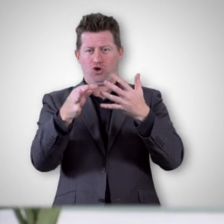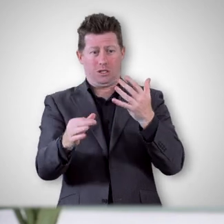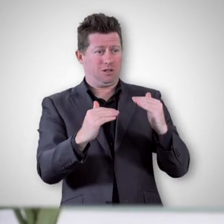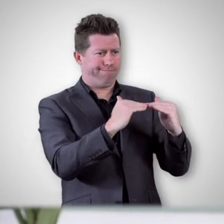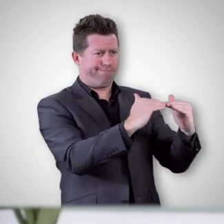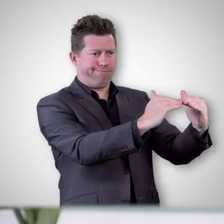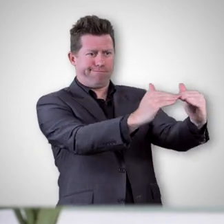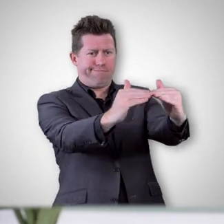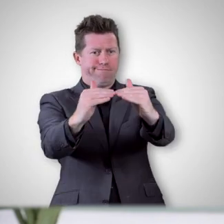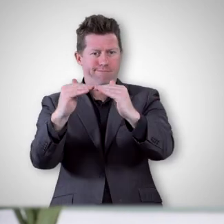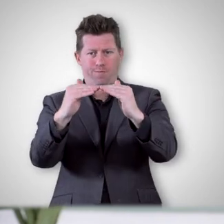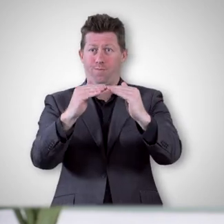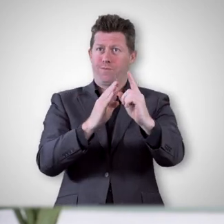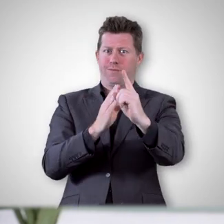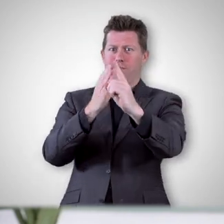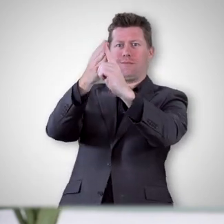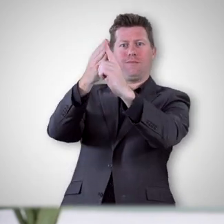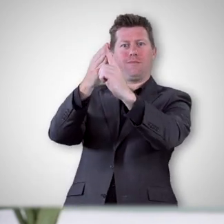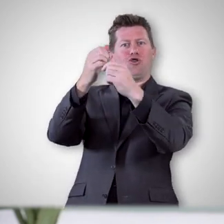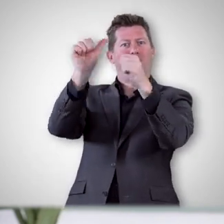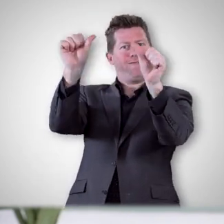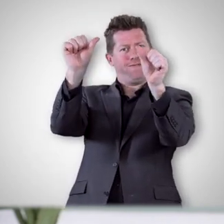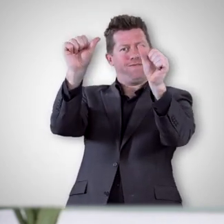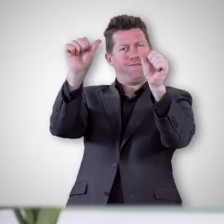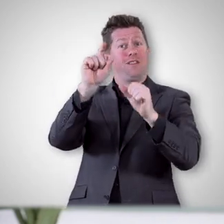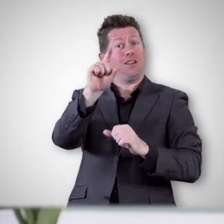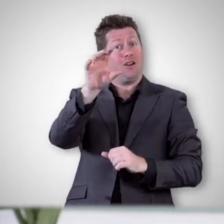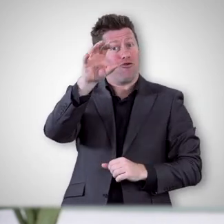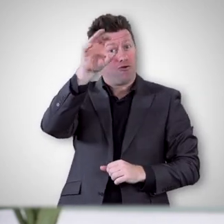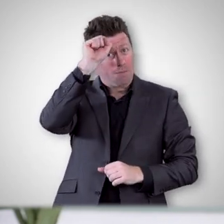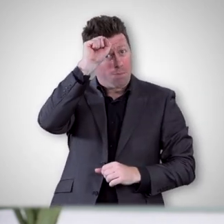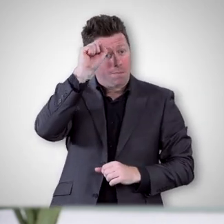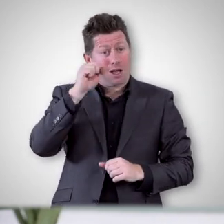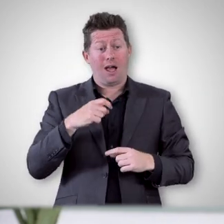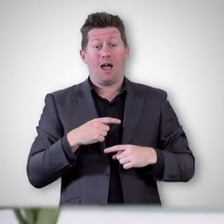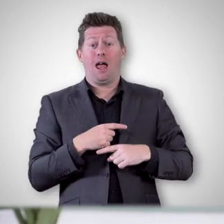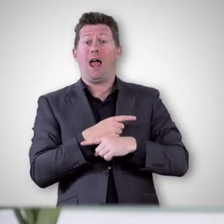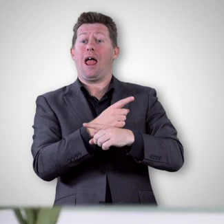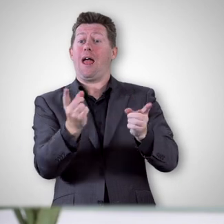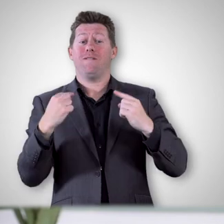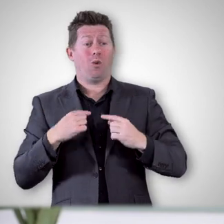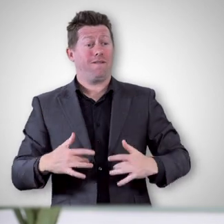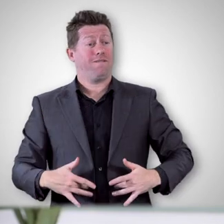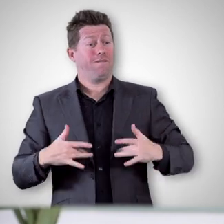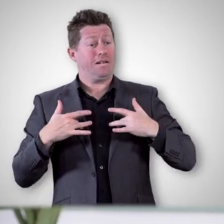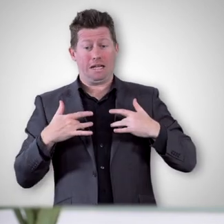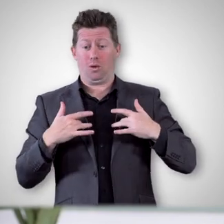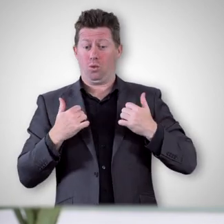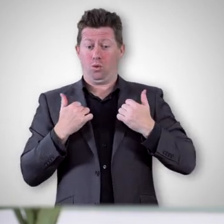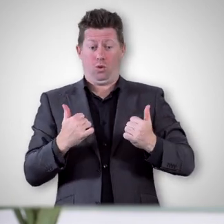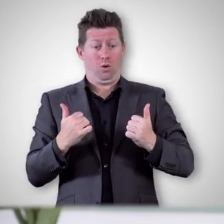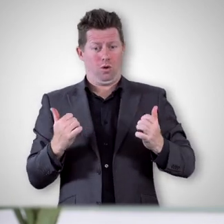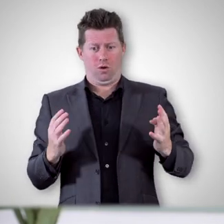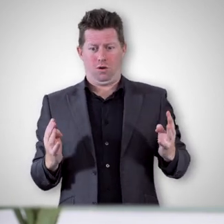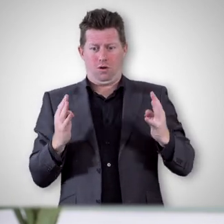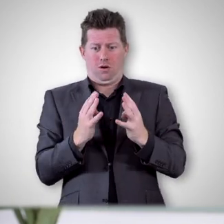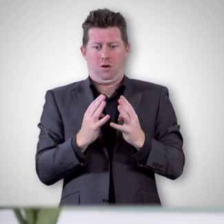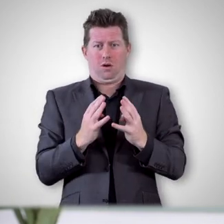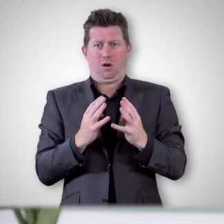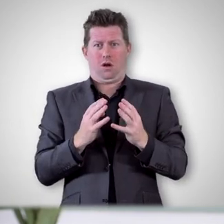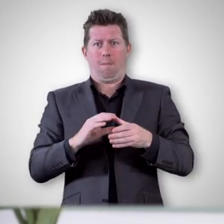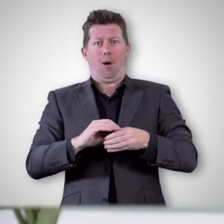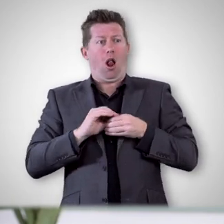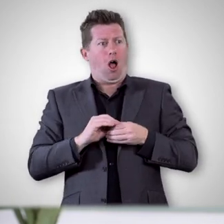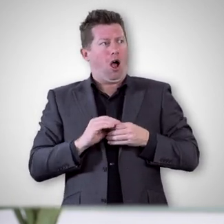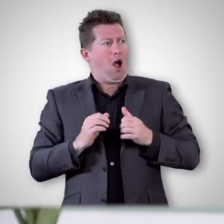has equal opportunities to work towards that goal. Now, remember, when everyone can eat and everyone feels like they belong, it's